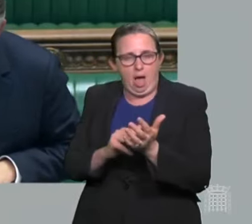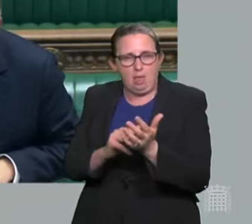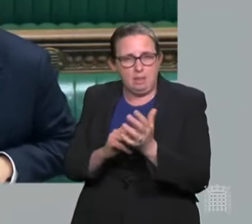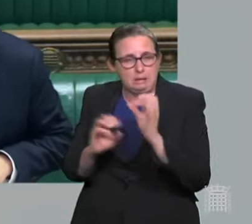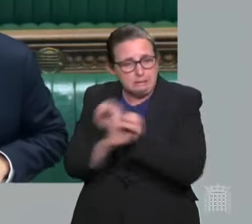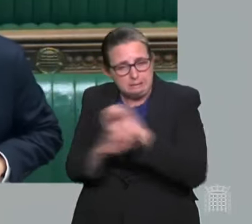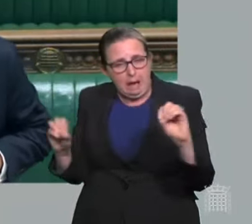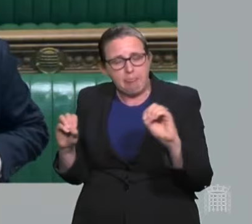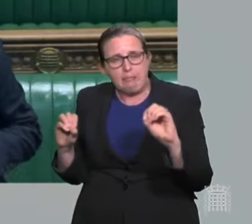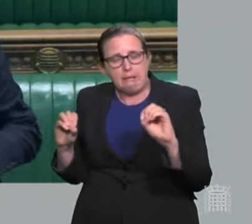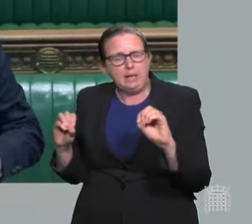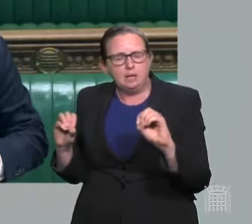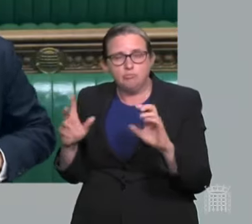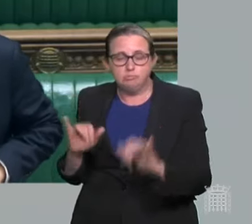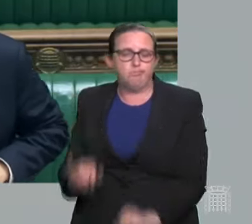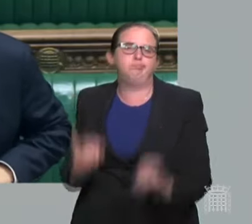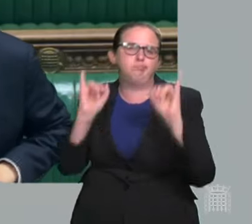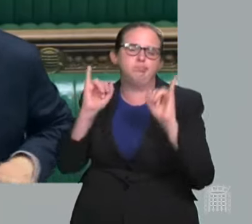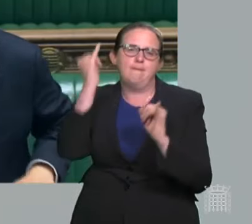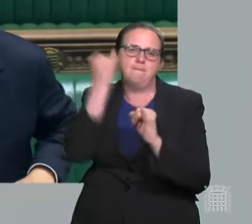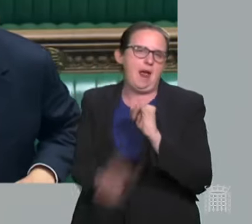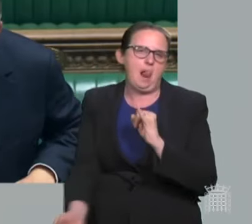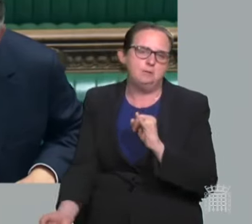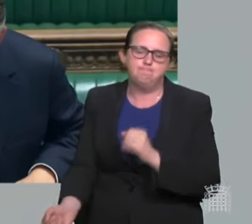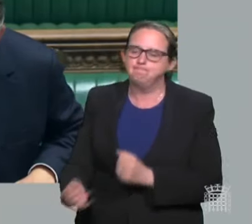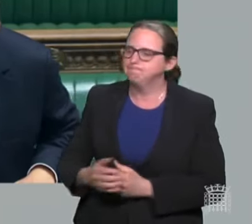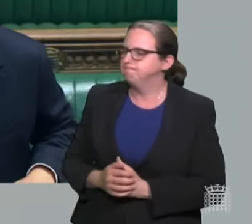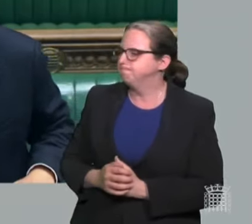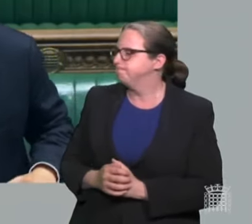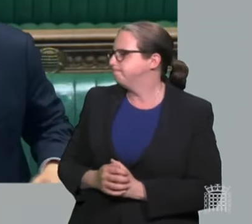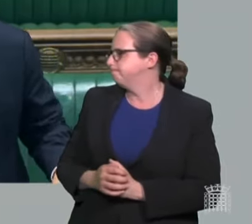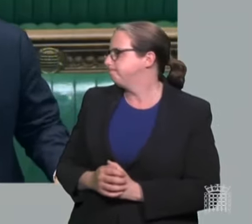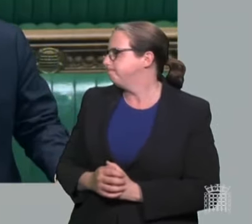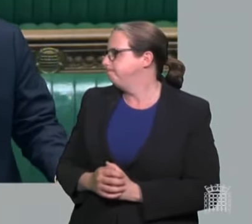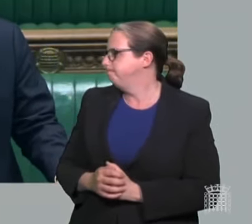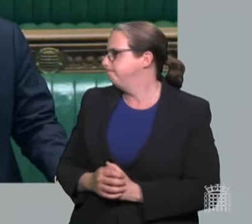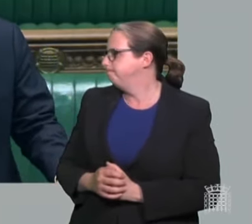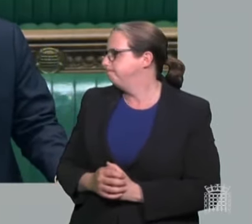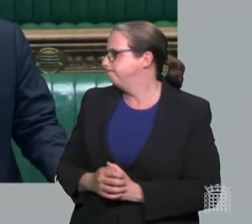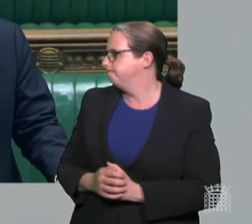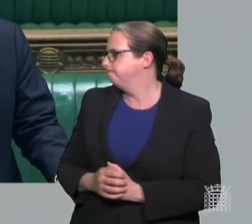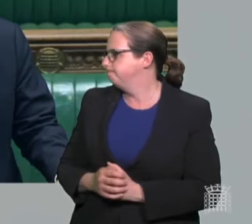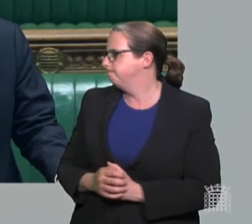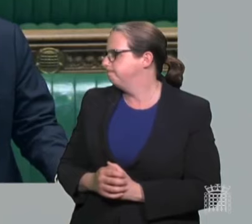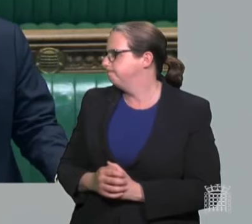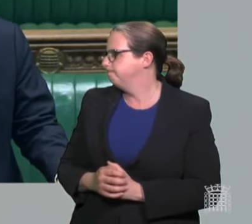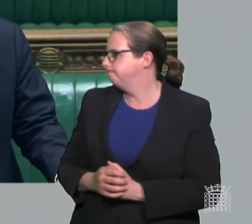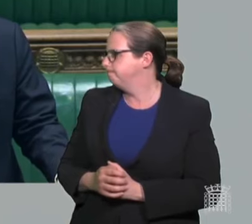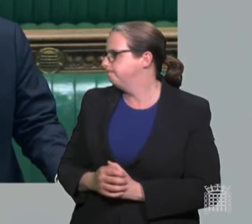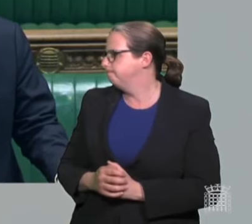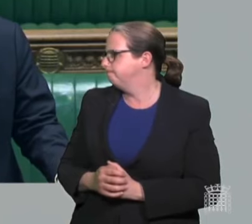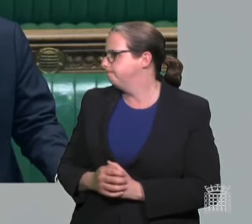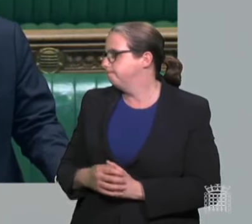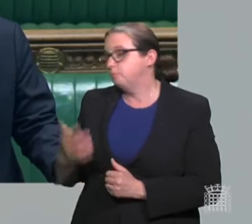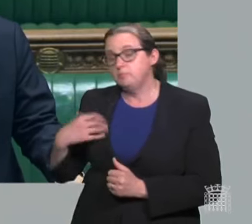isolation support has not been in place? Now, masks are effective because we know the virus is airborne. So he could further mitigate COVID risks